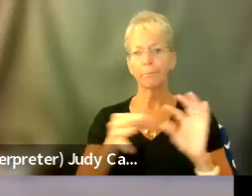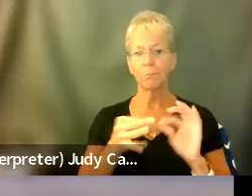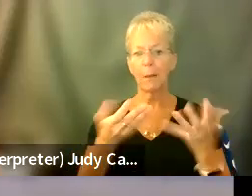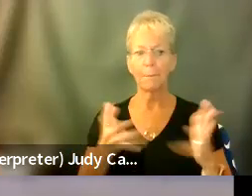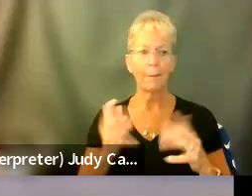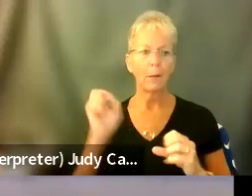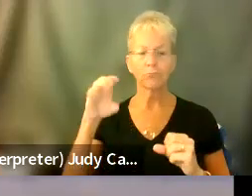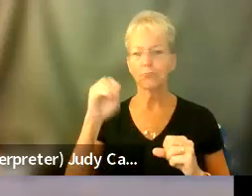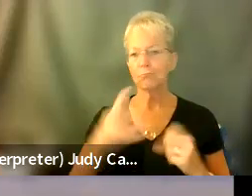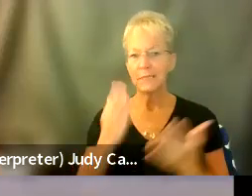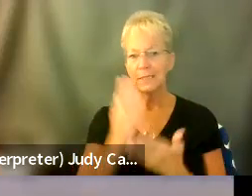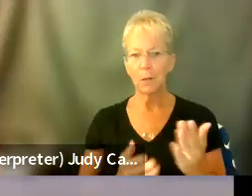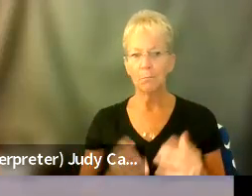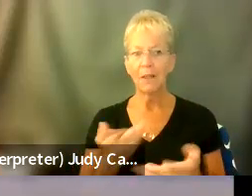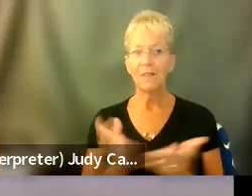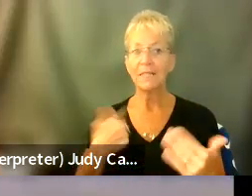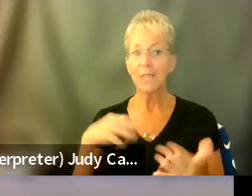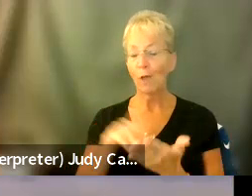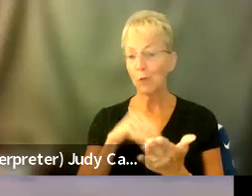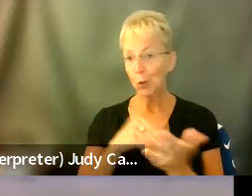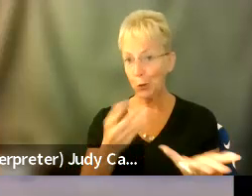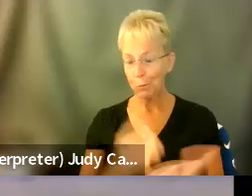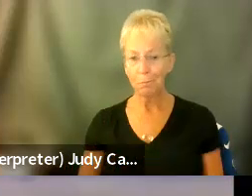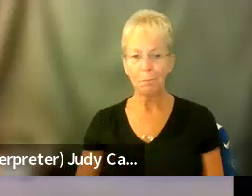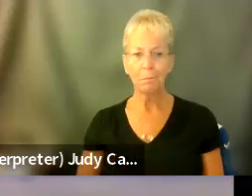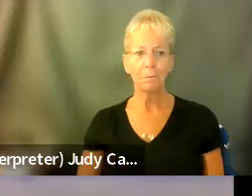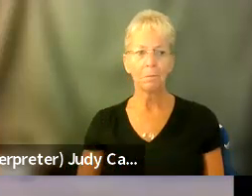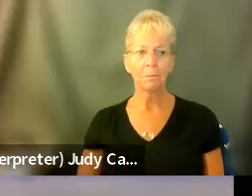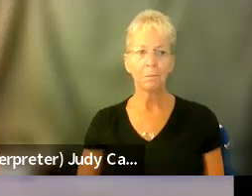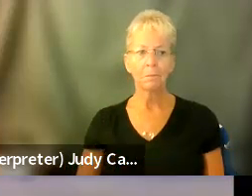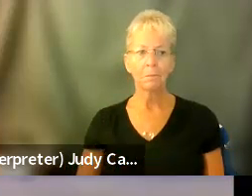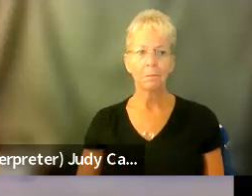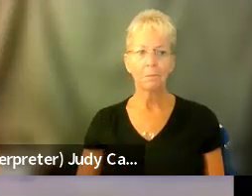thrown in, but things I've learned, um, that, uh,